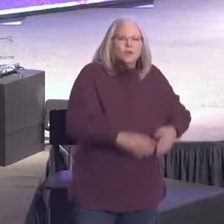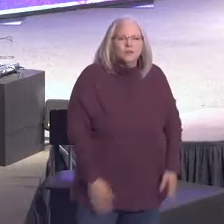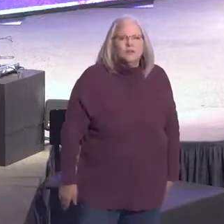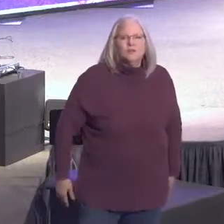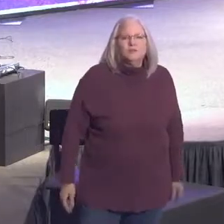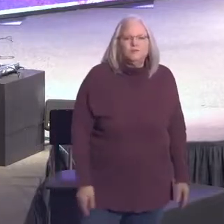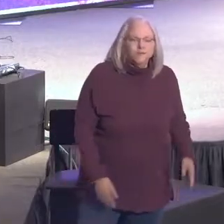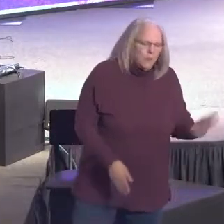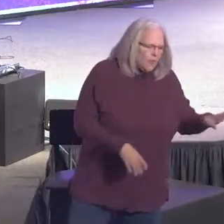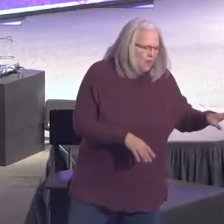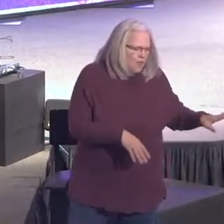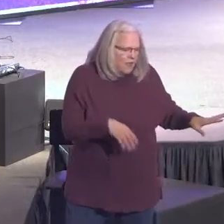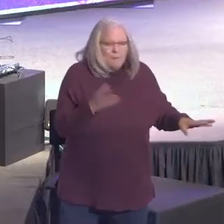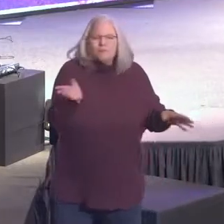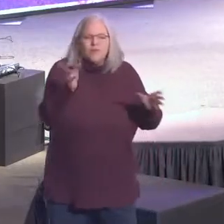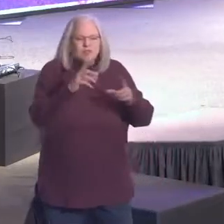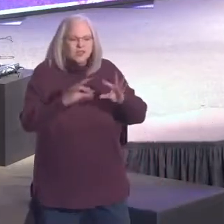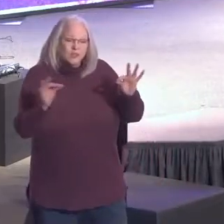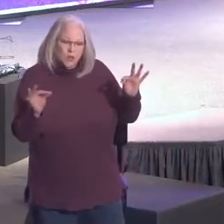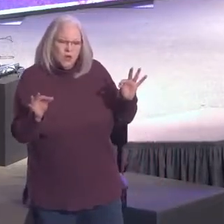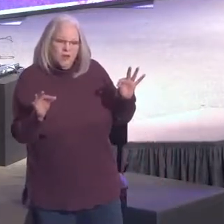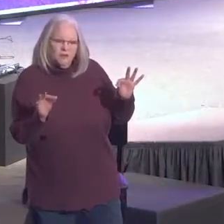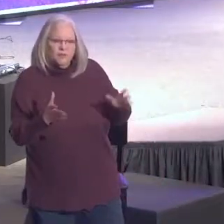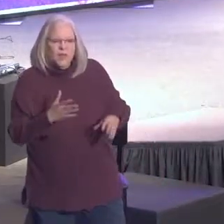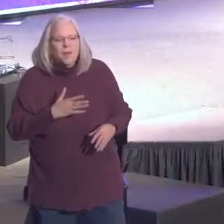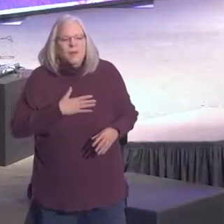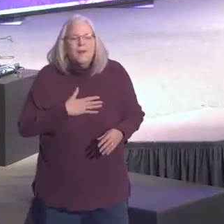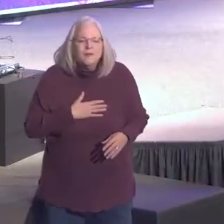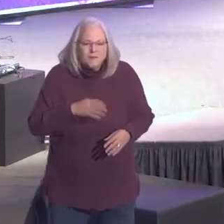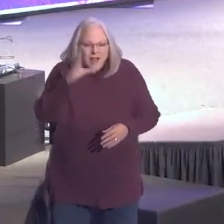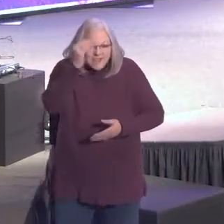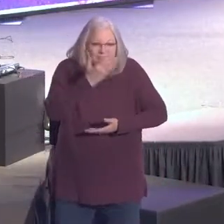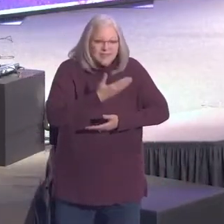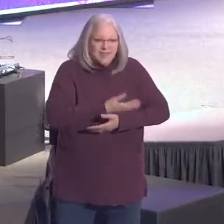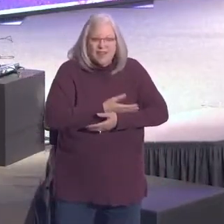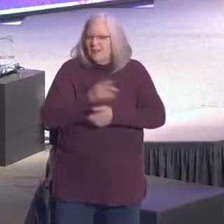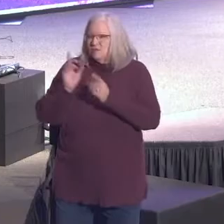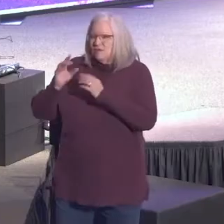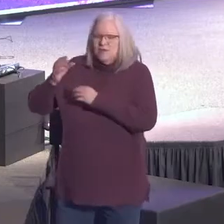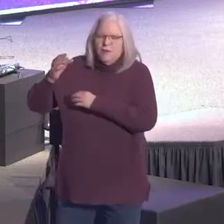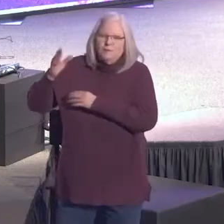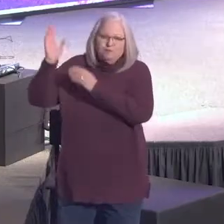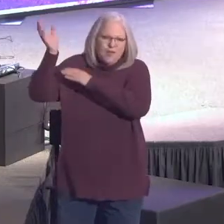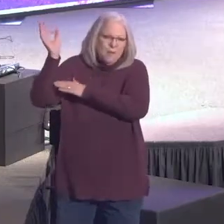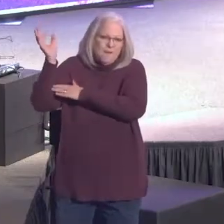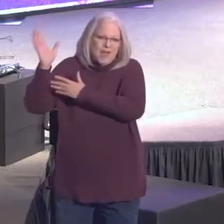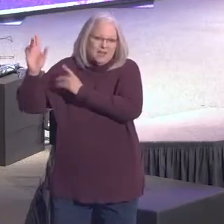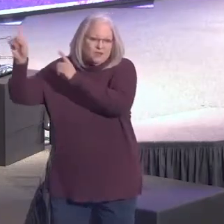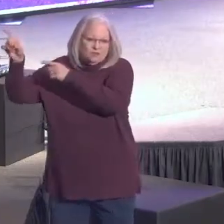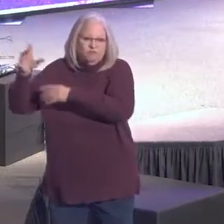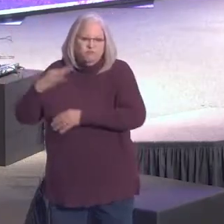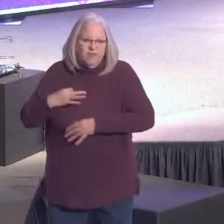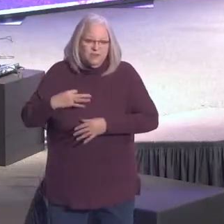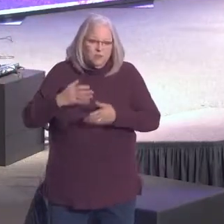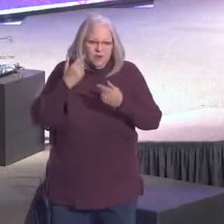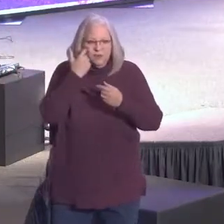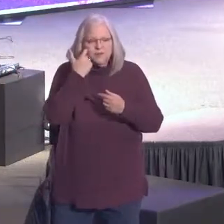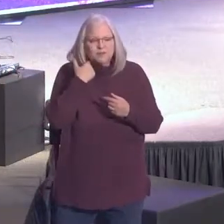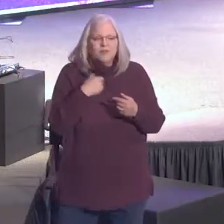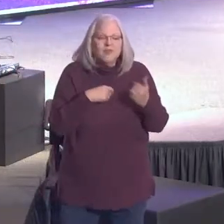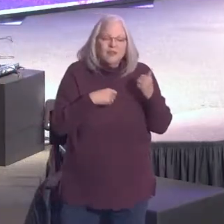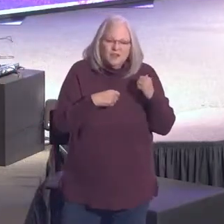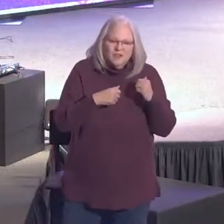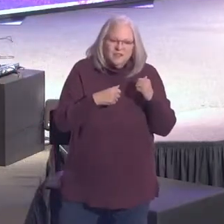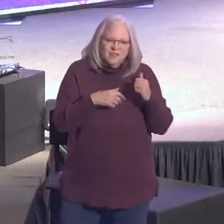years ago, my son, it's not the son who attends the church now, this son is actually a pastor at a different church. But he, when he was a little kid, was up in a